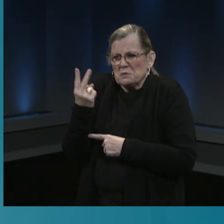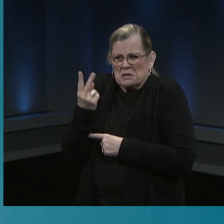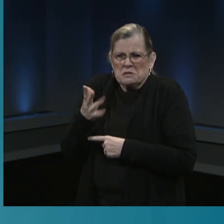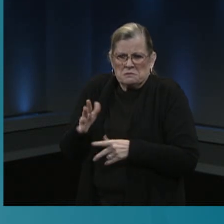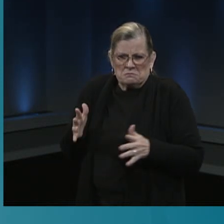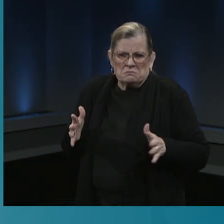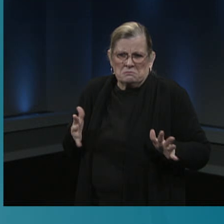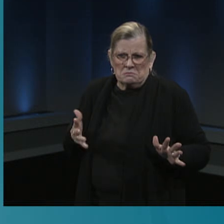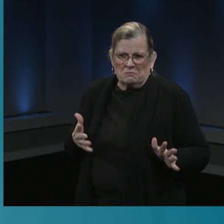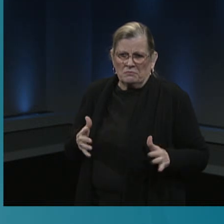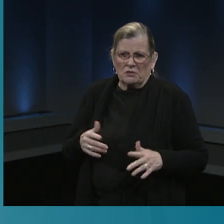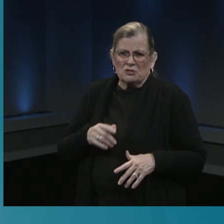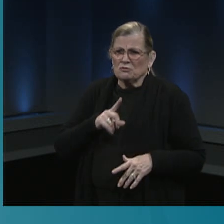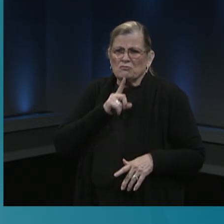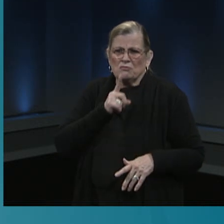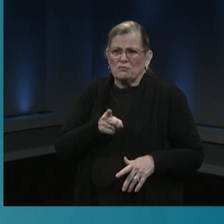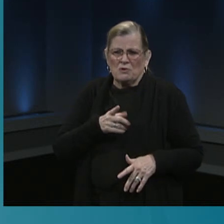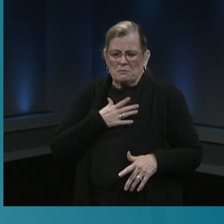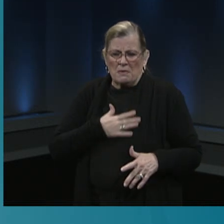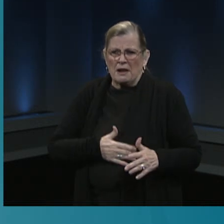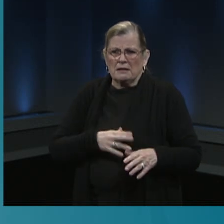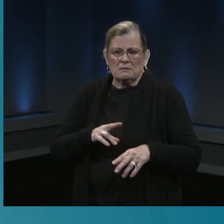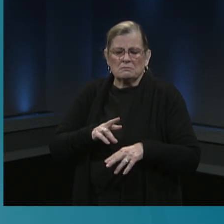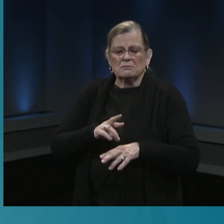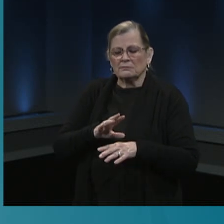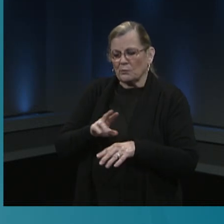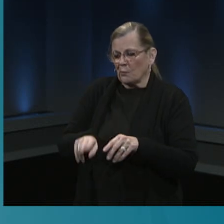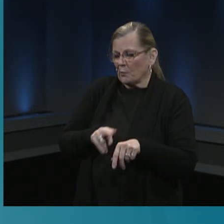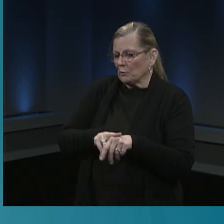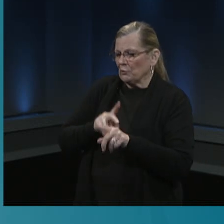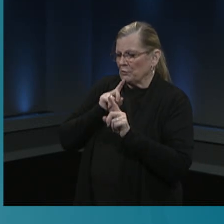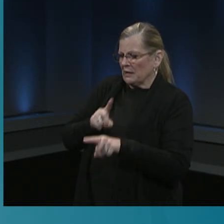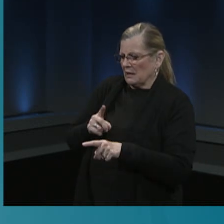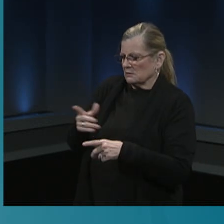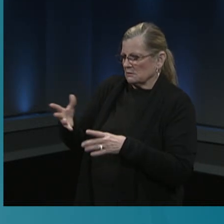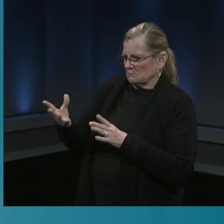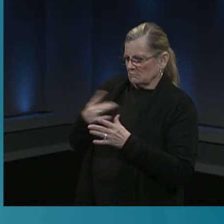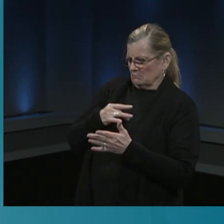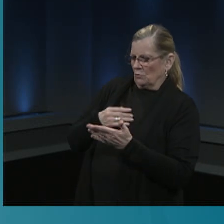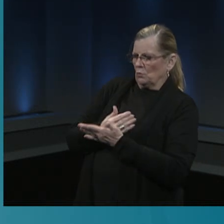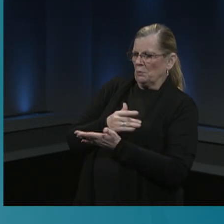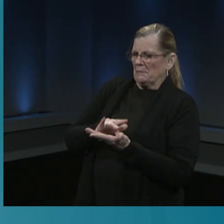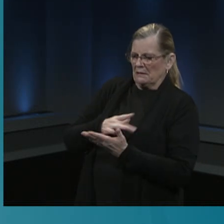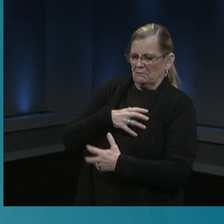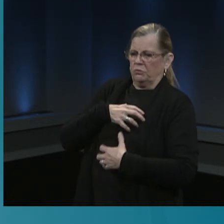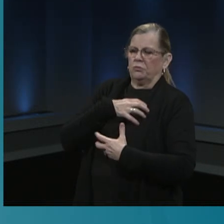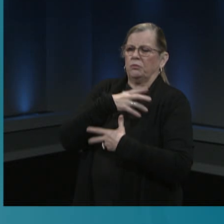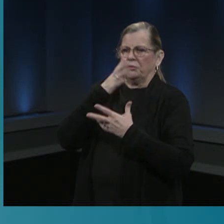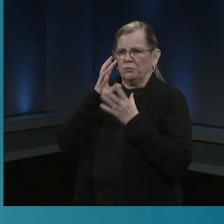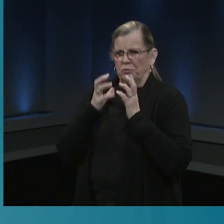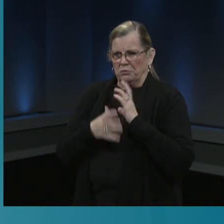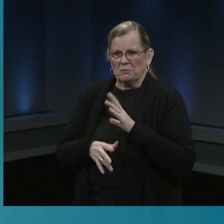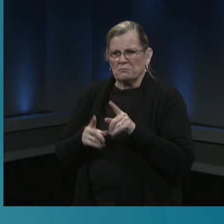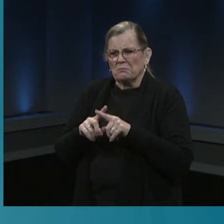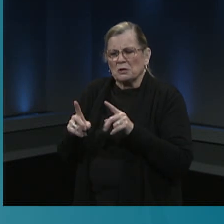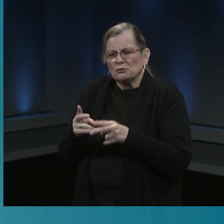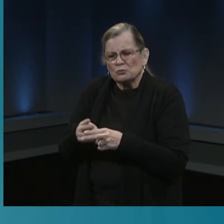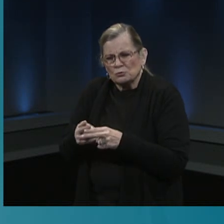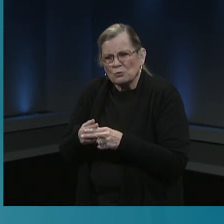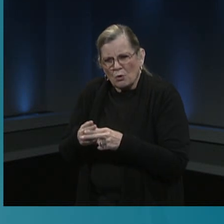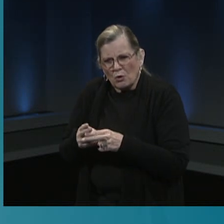body's normal reaction to the vaccine, and again, they only last for a short period of time,